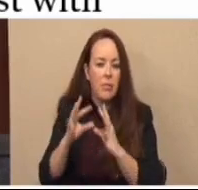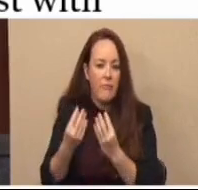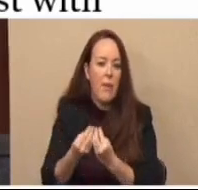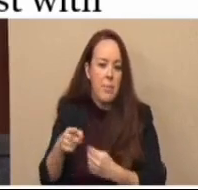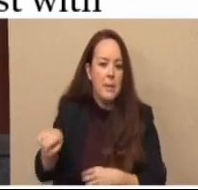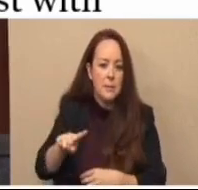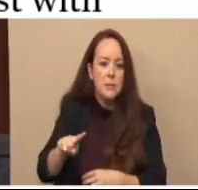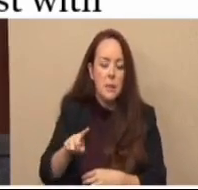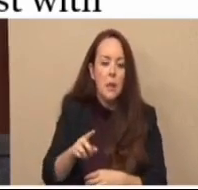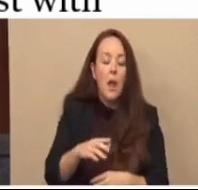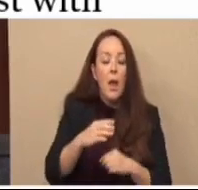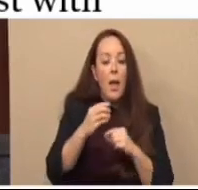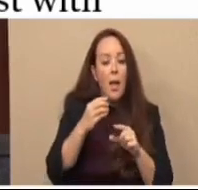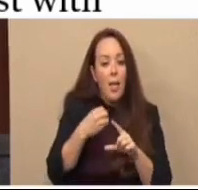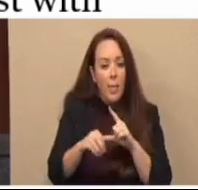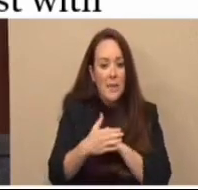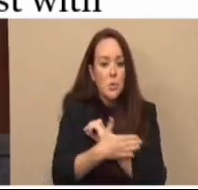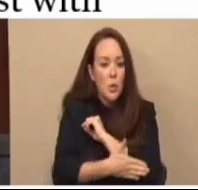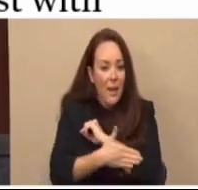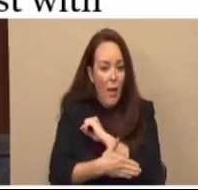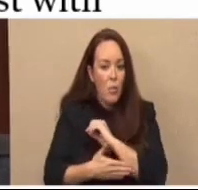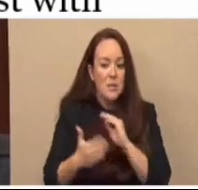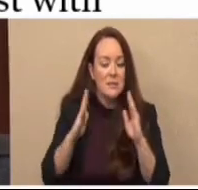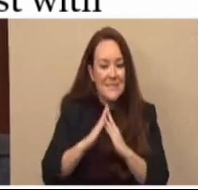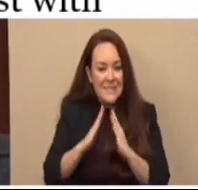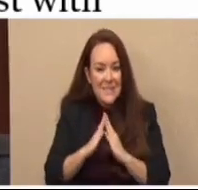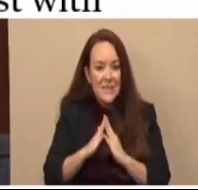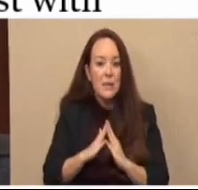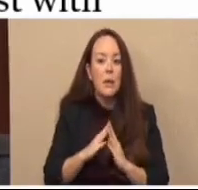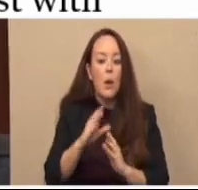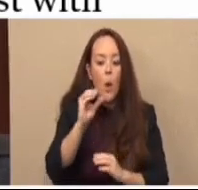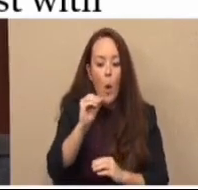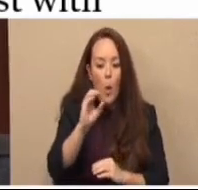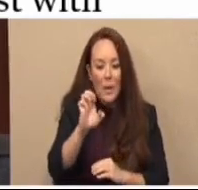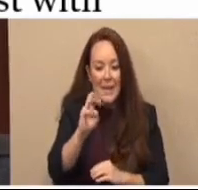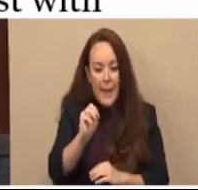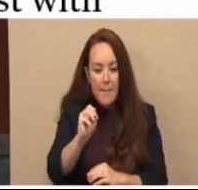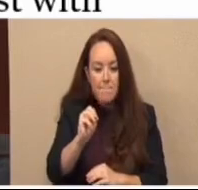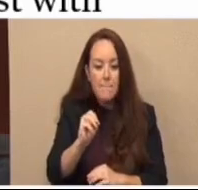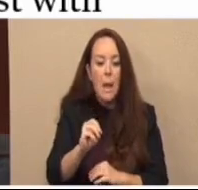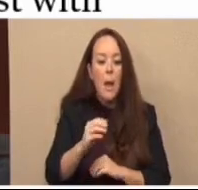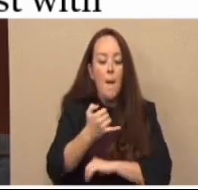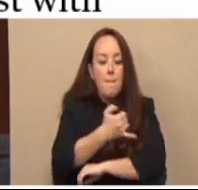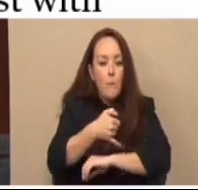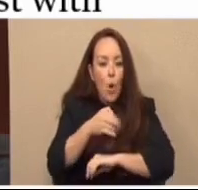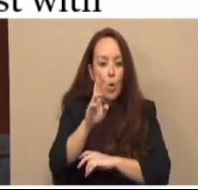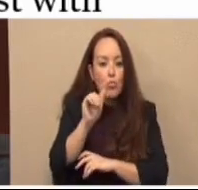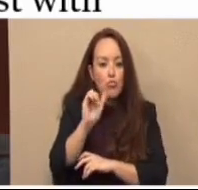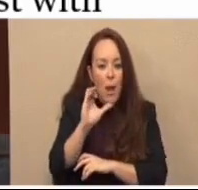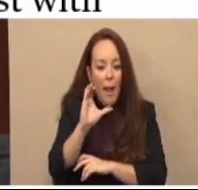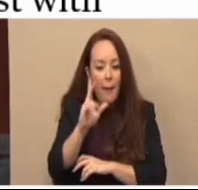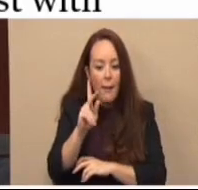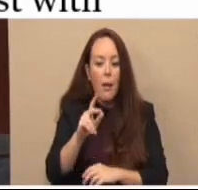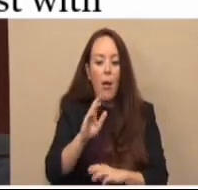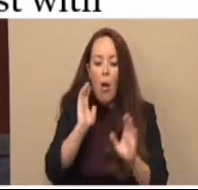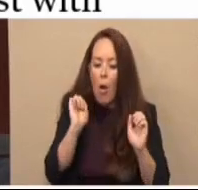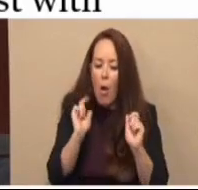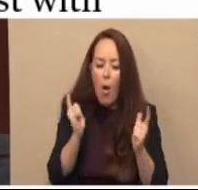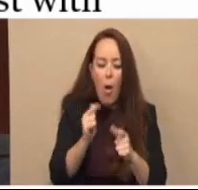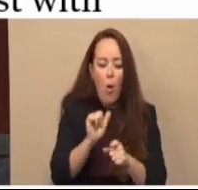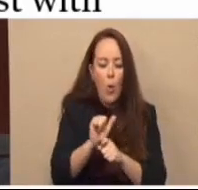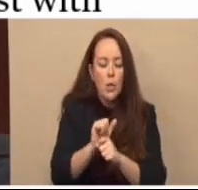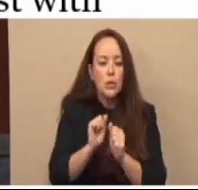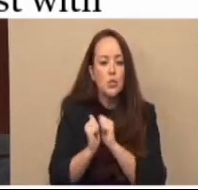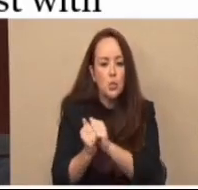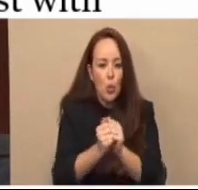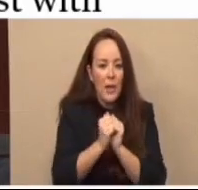El Paso County, the city, OEM, Border Rack have all been working together to